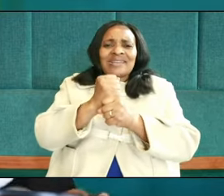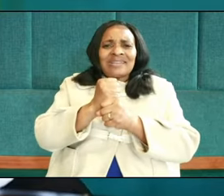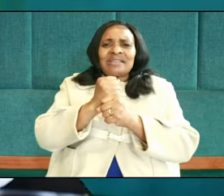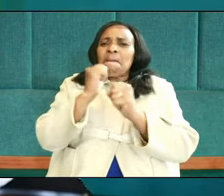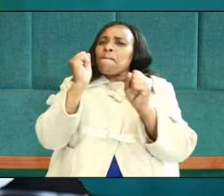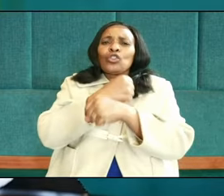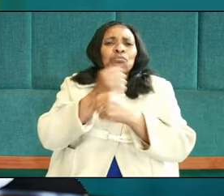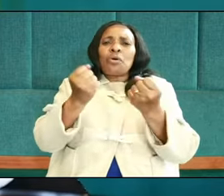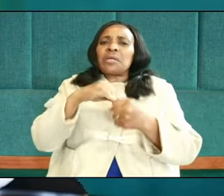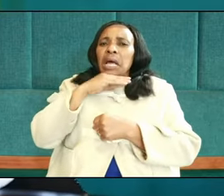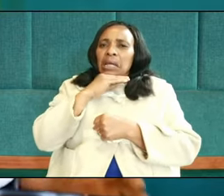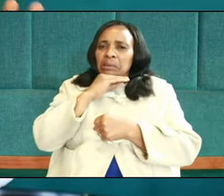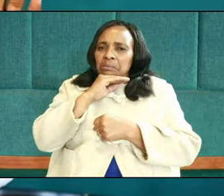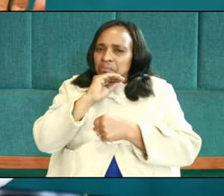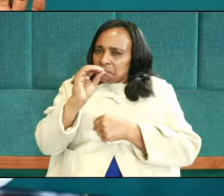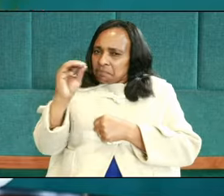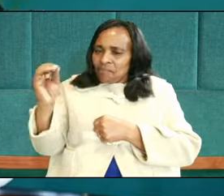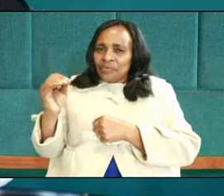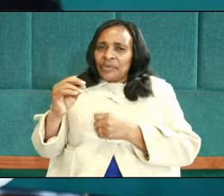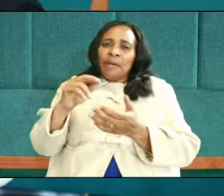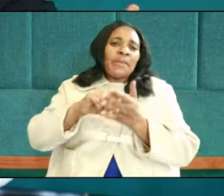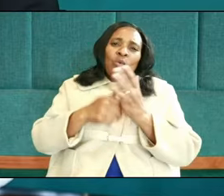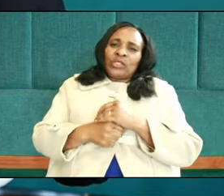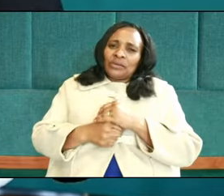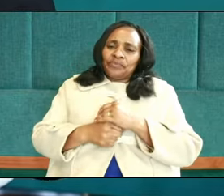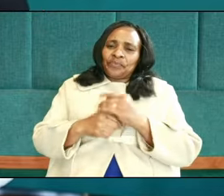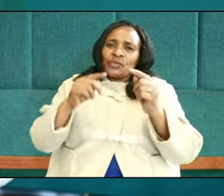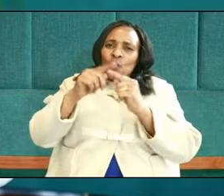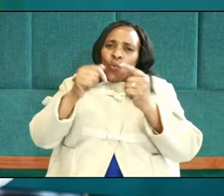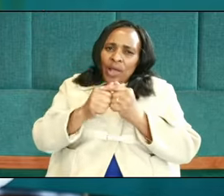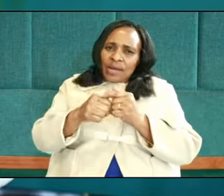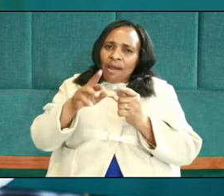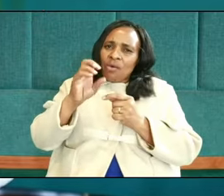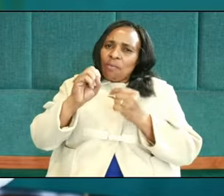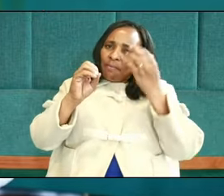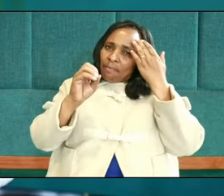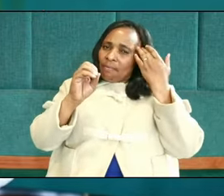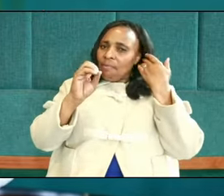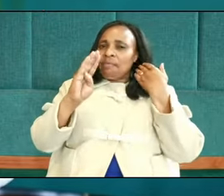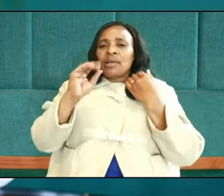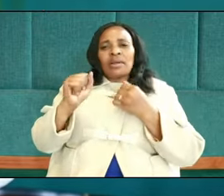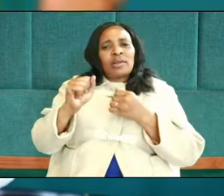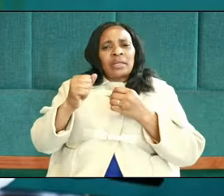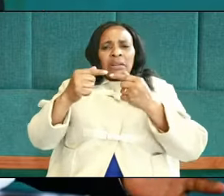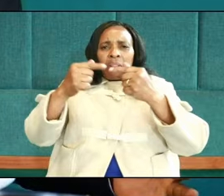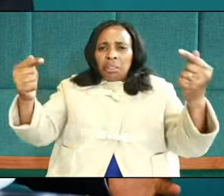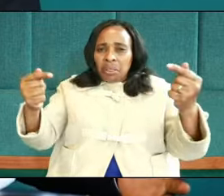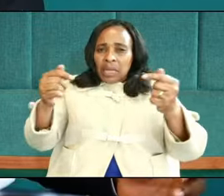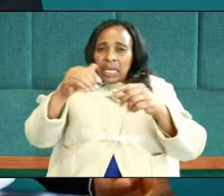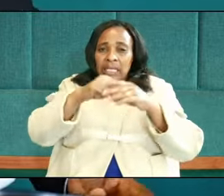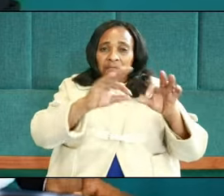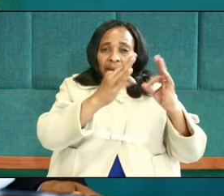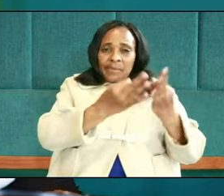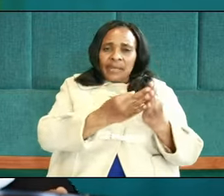die. But what do mean? When Achan rebelled, he died along with his family.